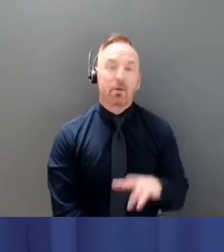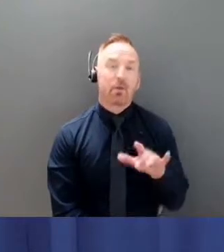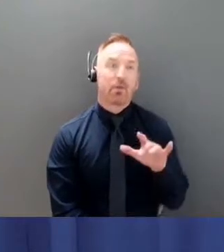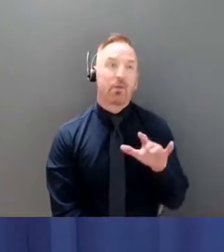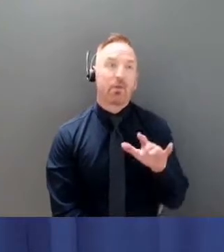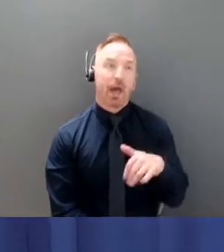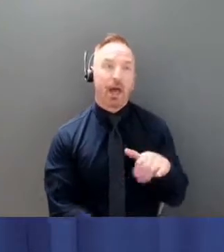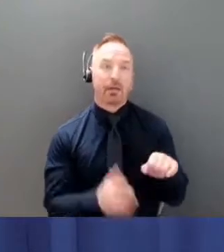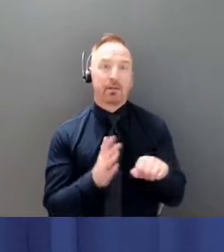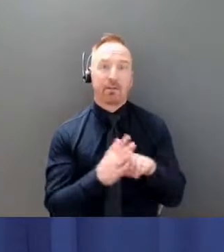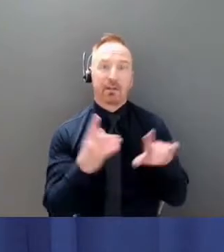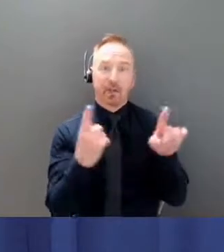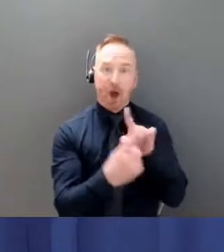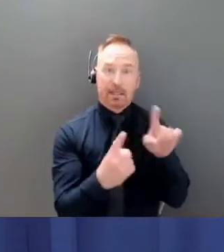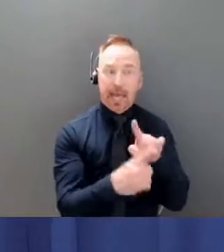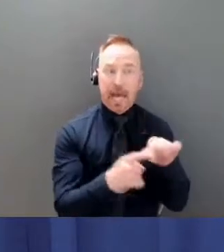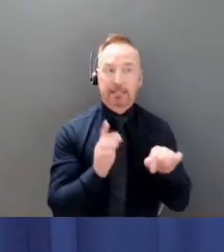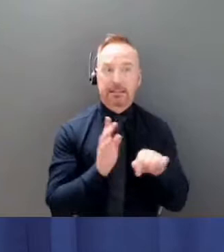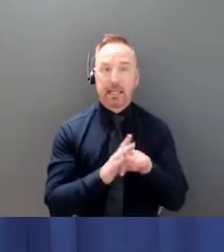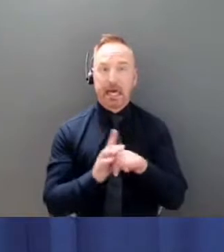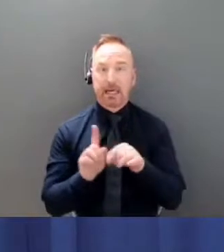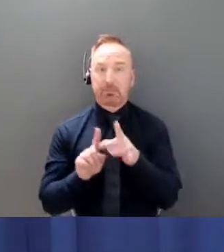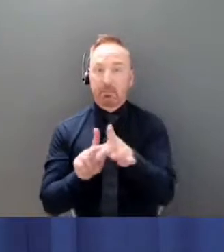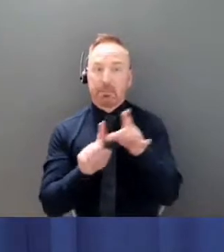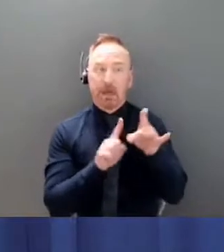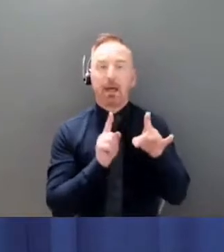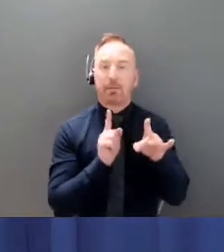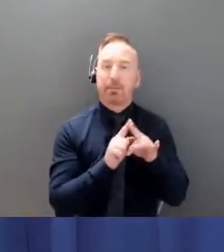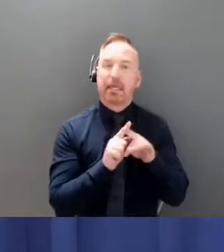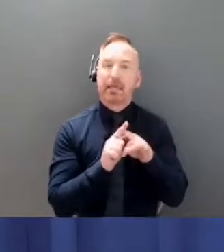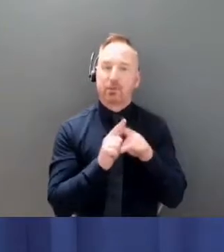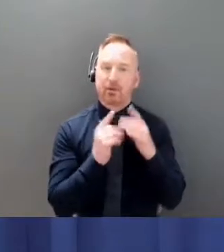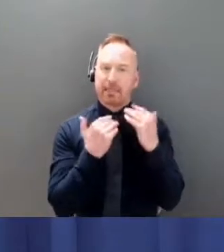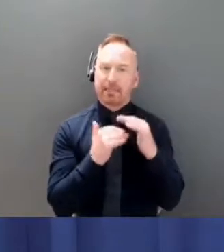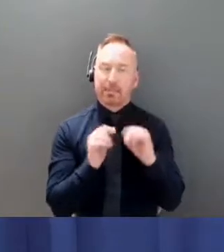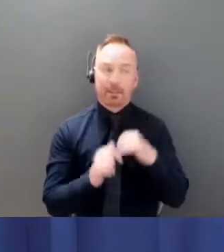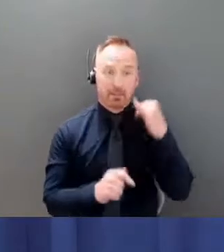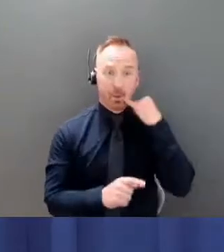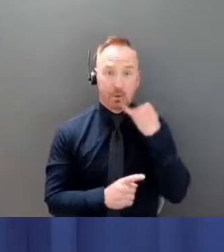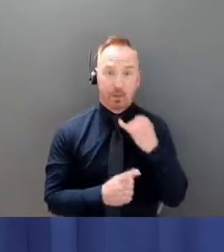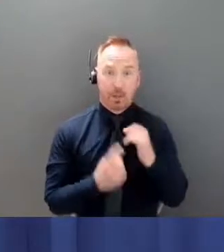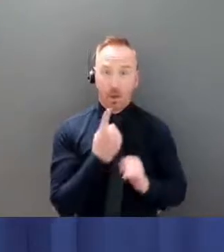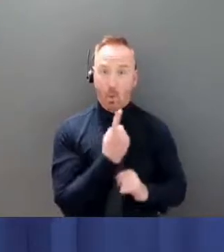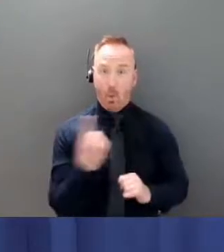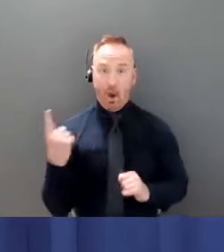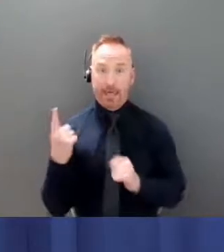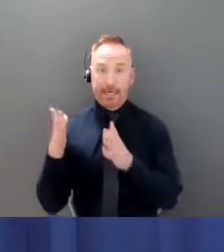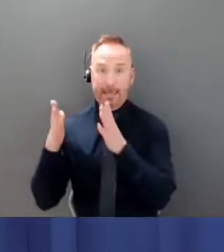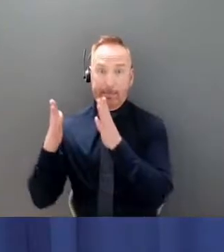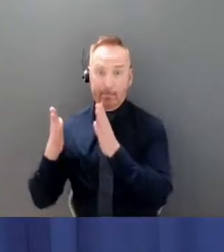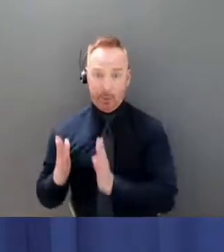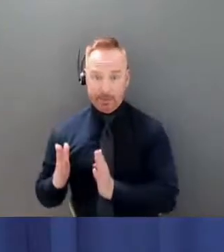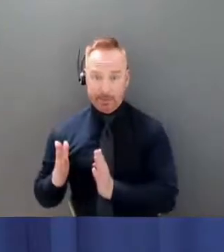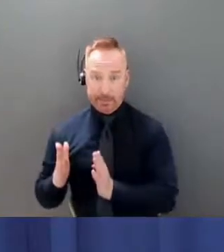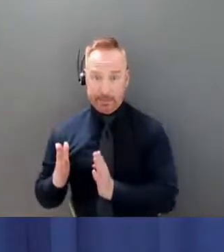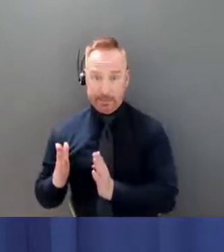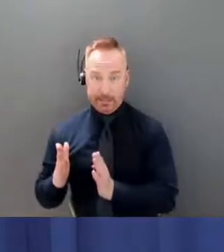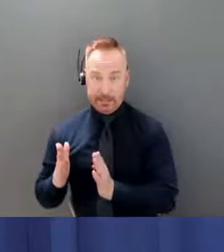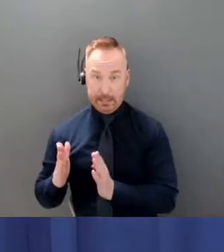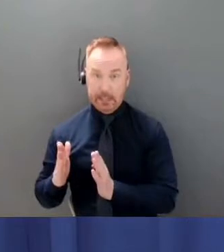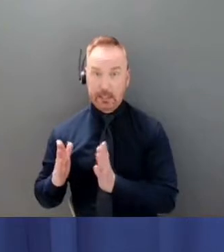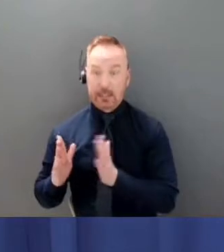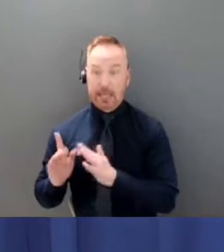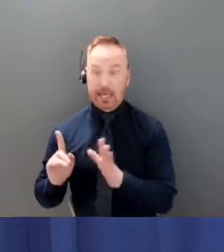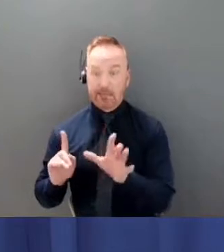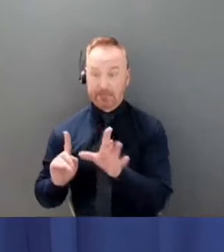um but when you have one infected person connected to another unvaccinated person then you're you're